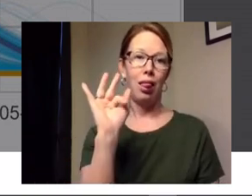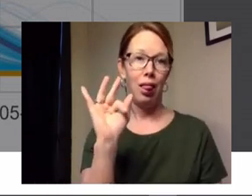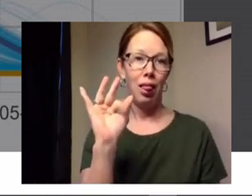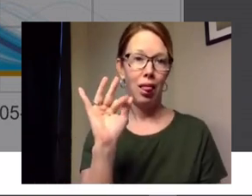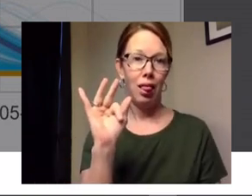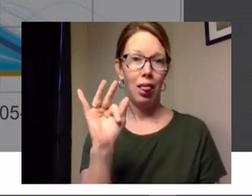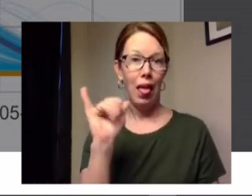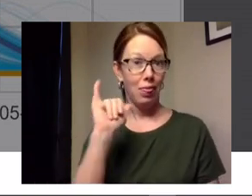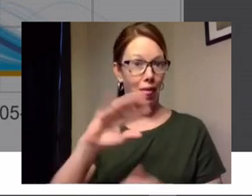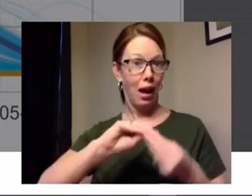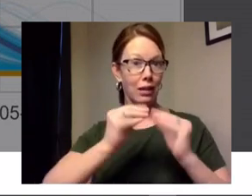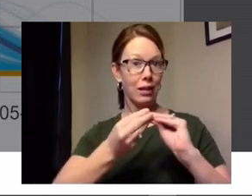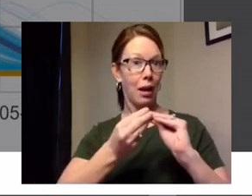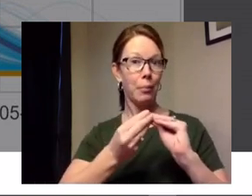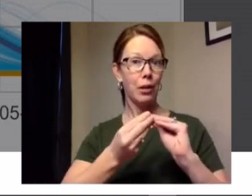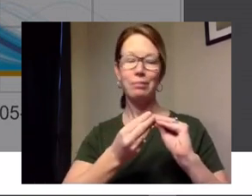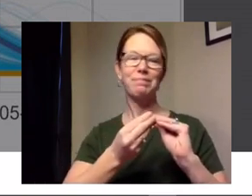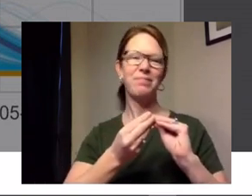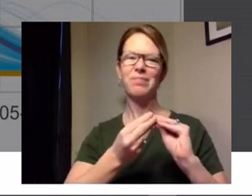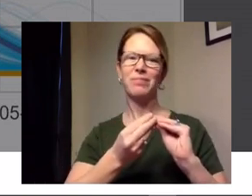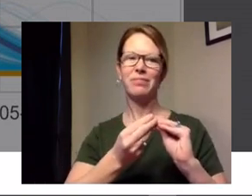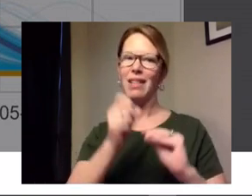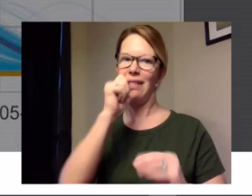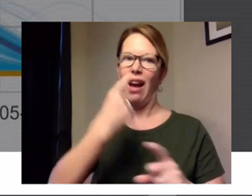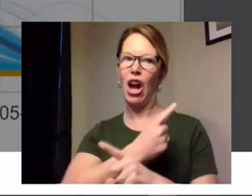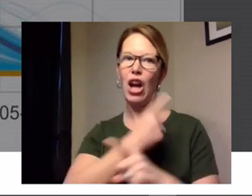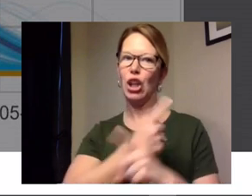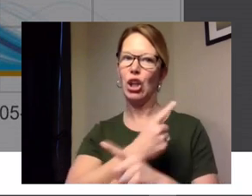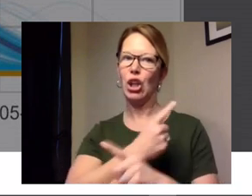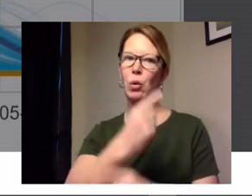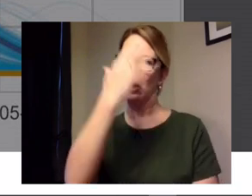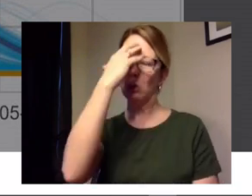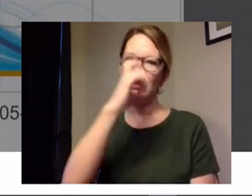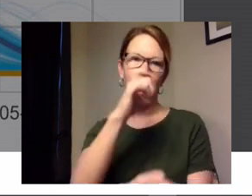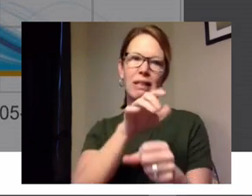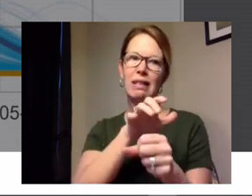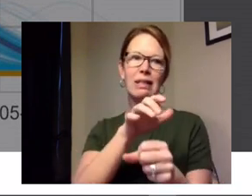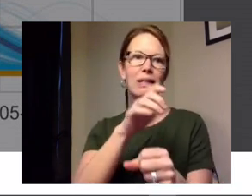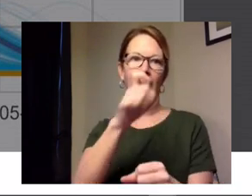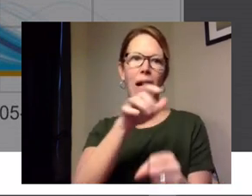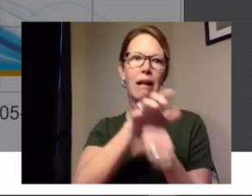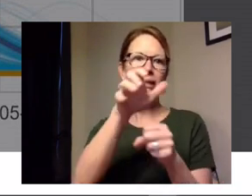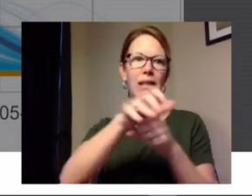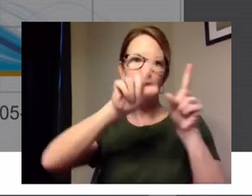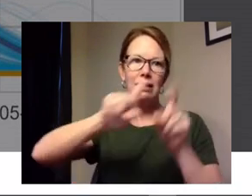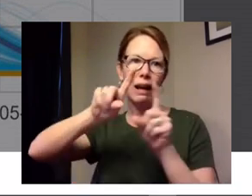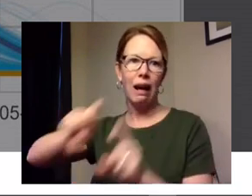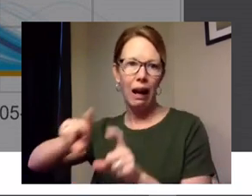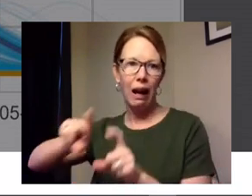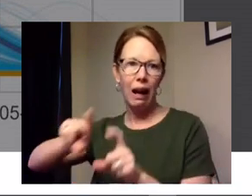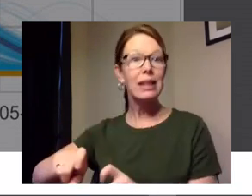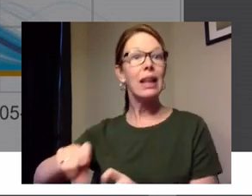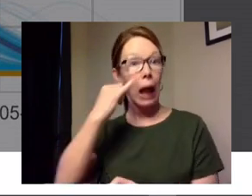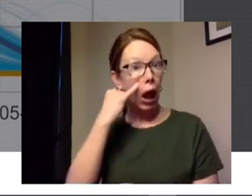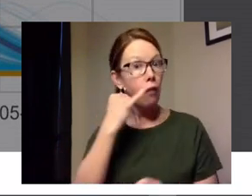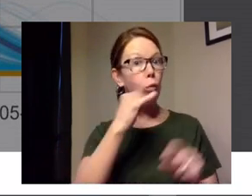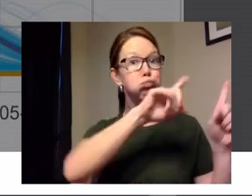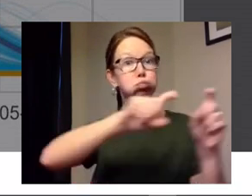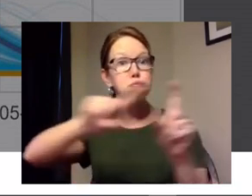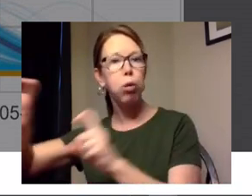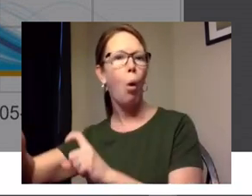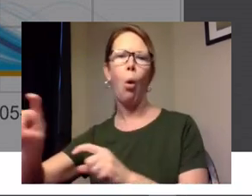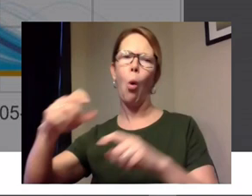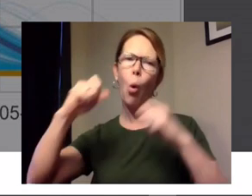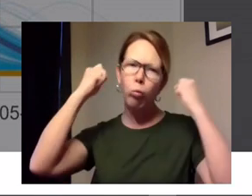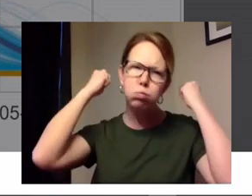that that number is drastically underestimated because of the lack of testing this growth is an